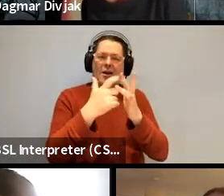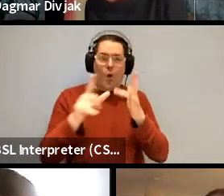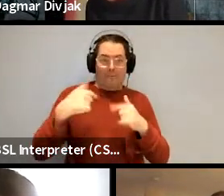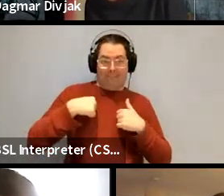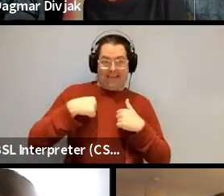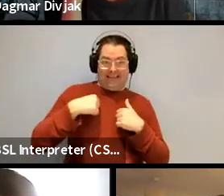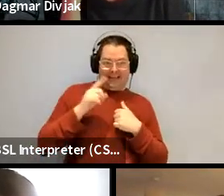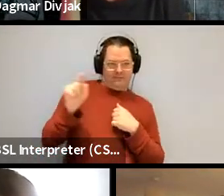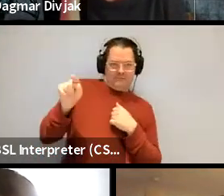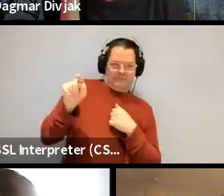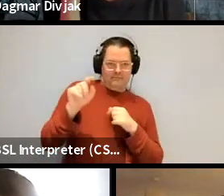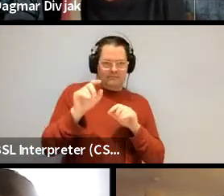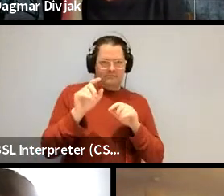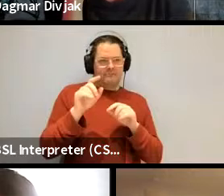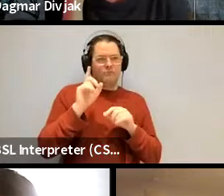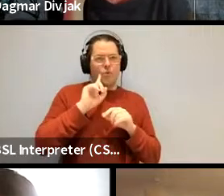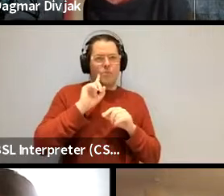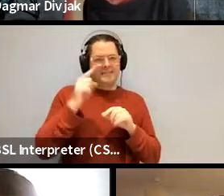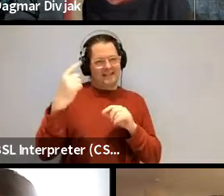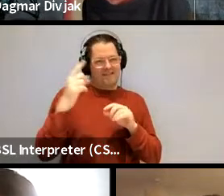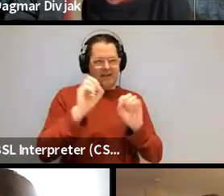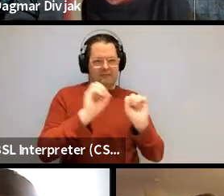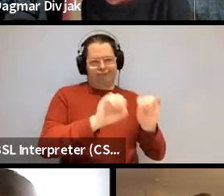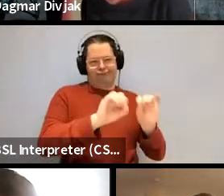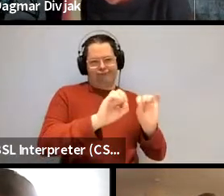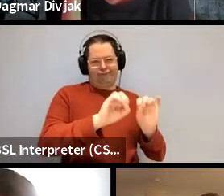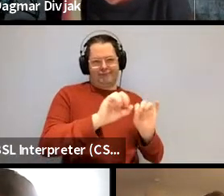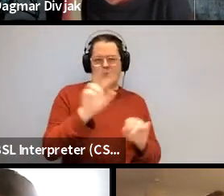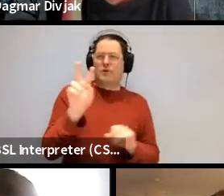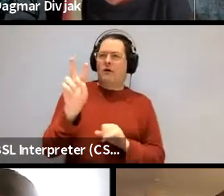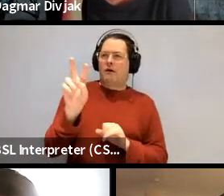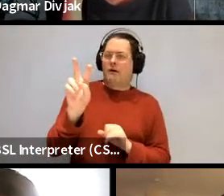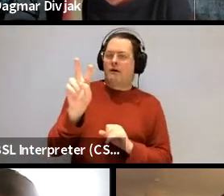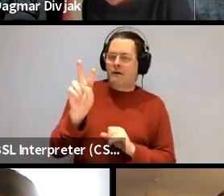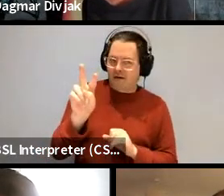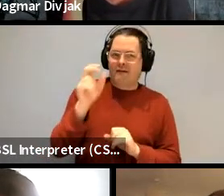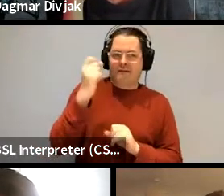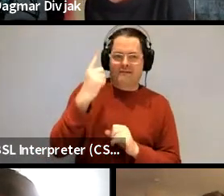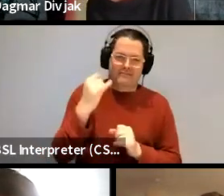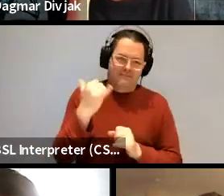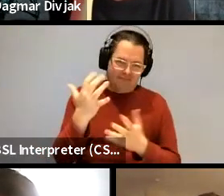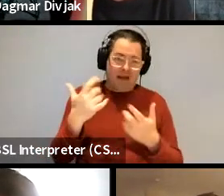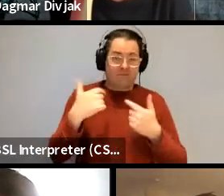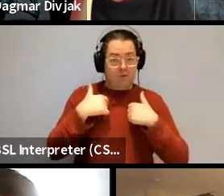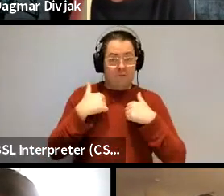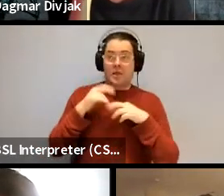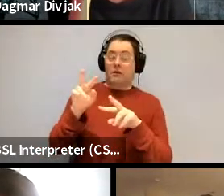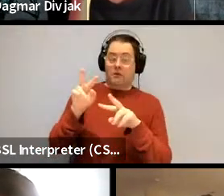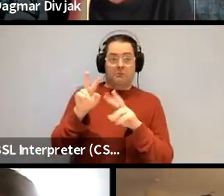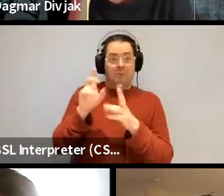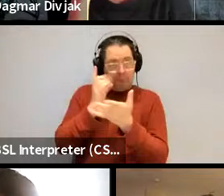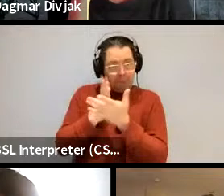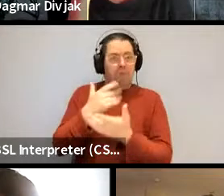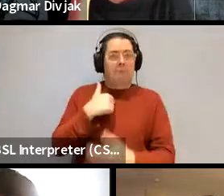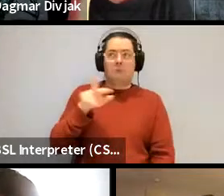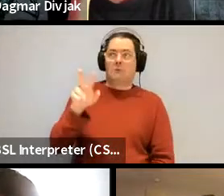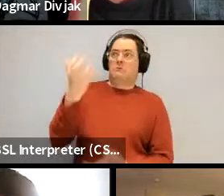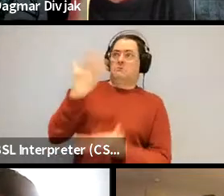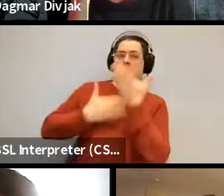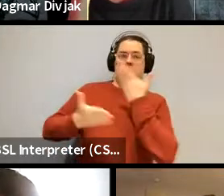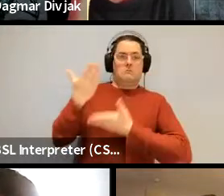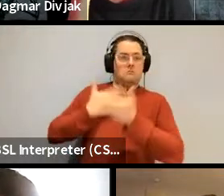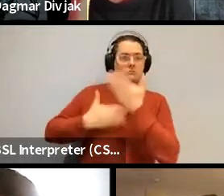do it but you should get her to do it and there's like this really kind of overwhelming how i i mean i'm very convinced by how